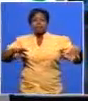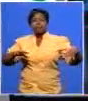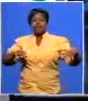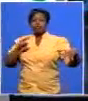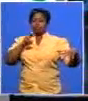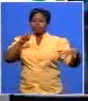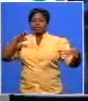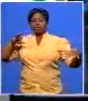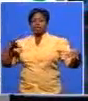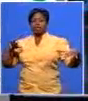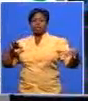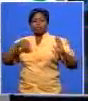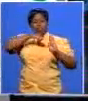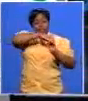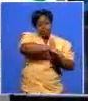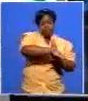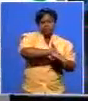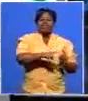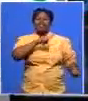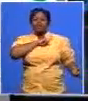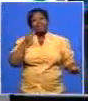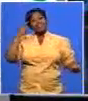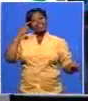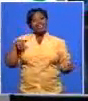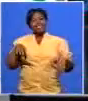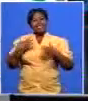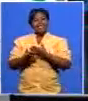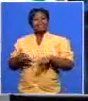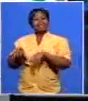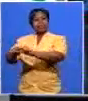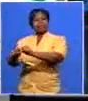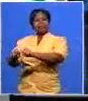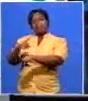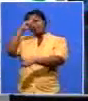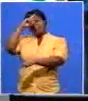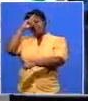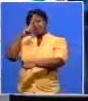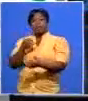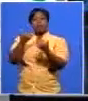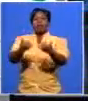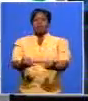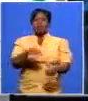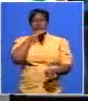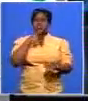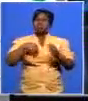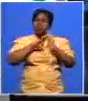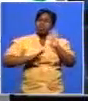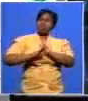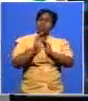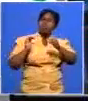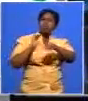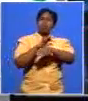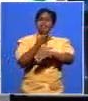she was convinced that she would take nelson mandela the fact that we've built above 50 it means we're rebuilding ourselves in nelson